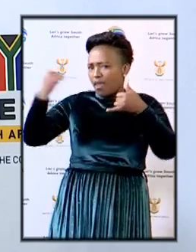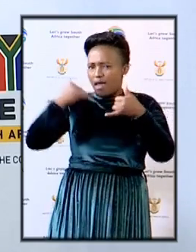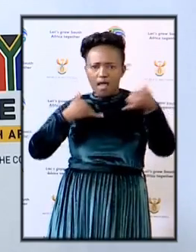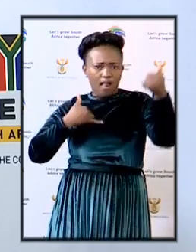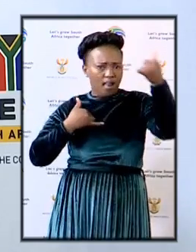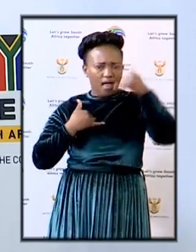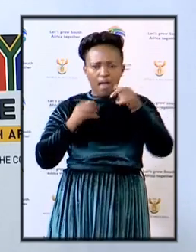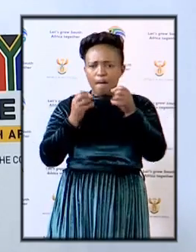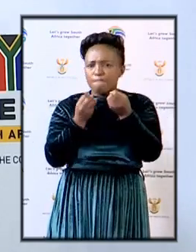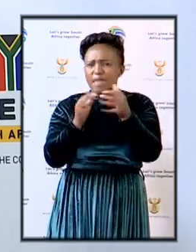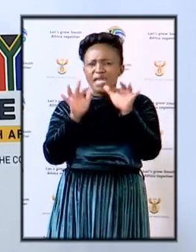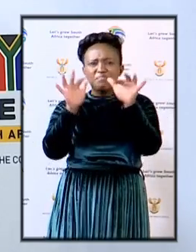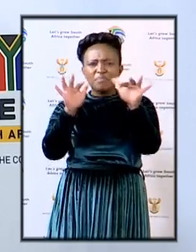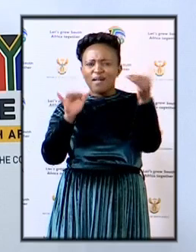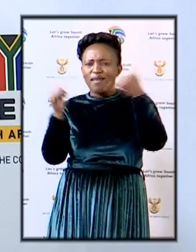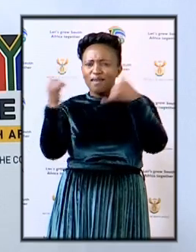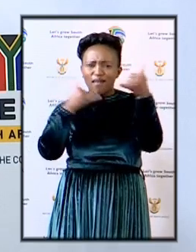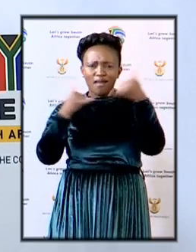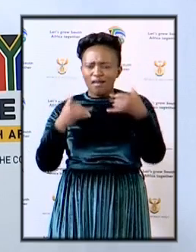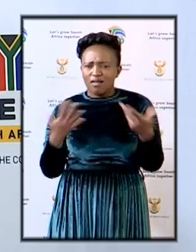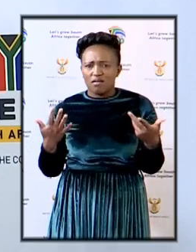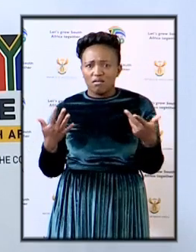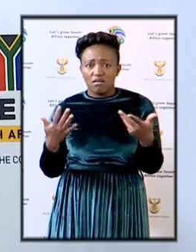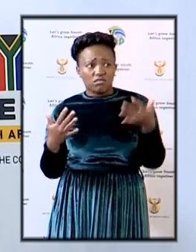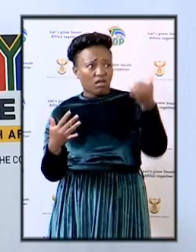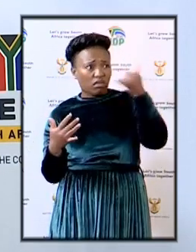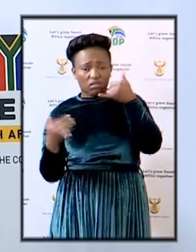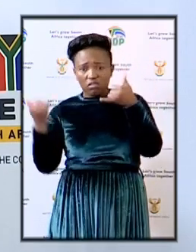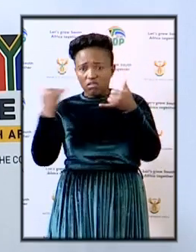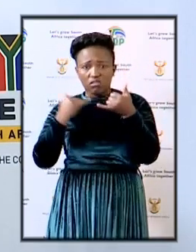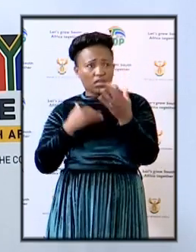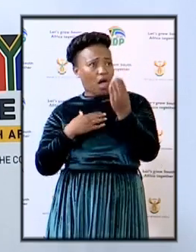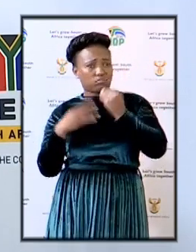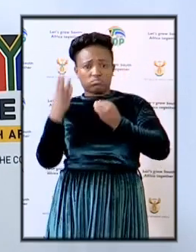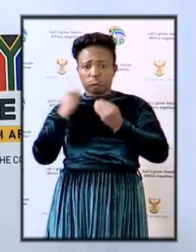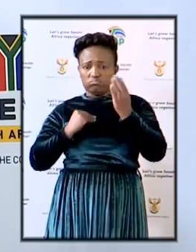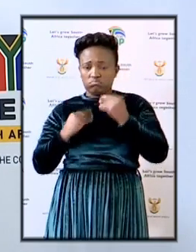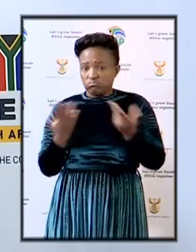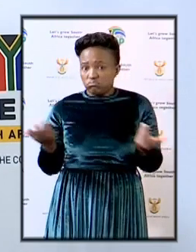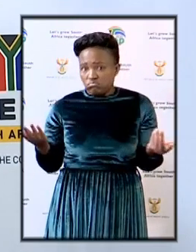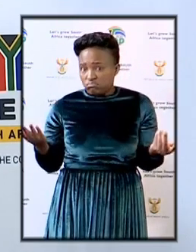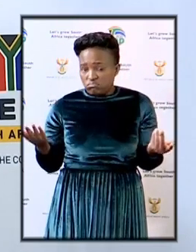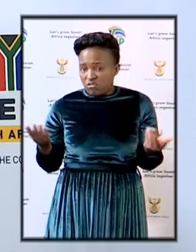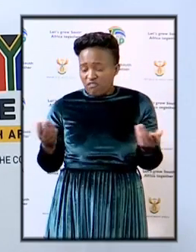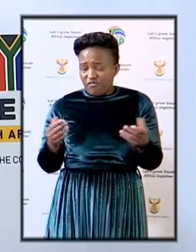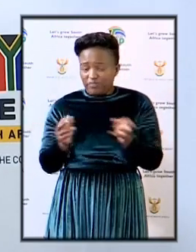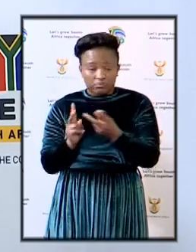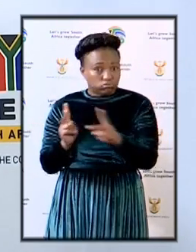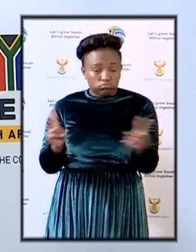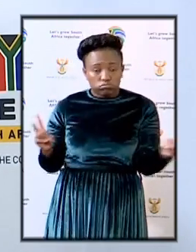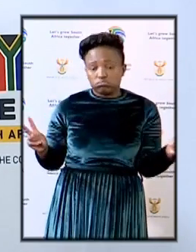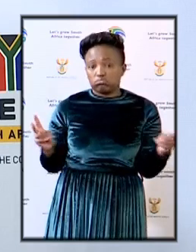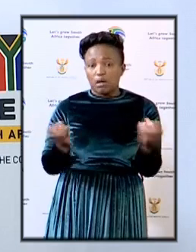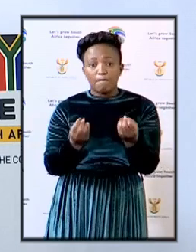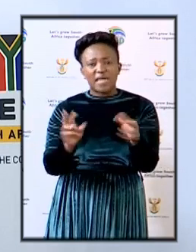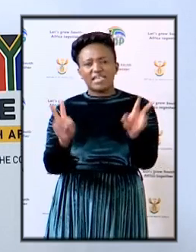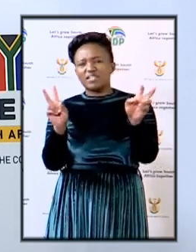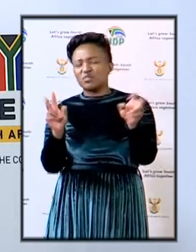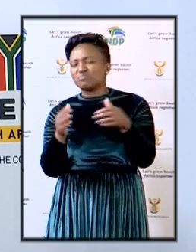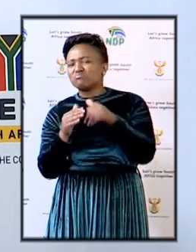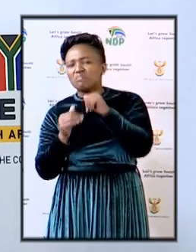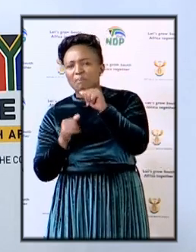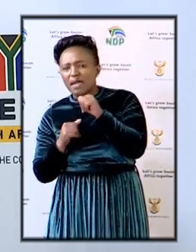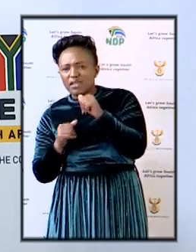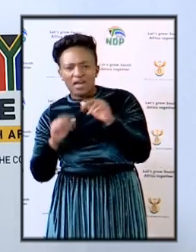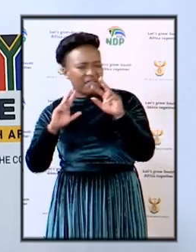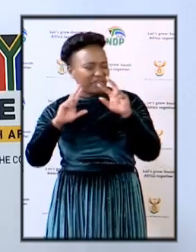different people who are inquiring about aspects be it